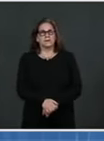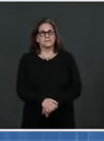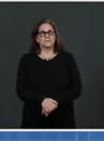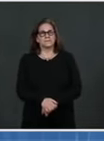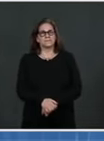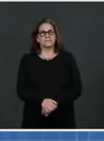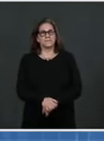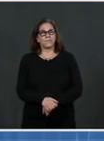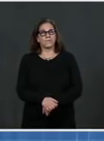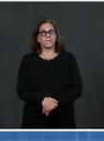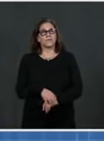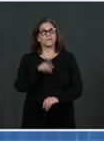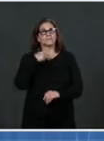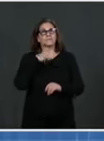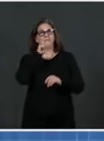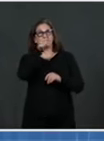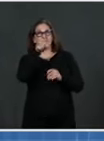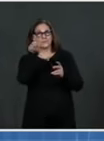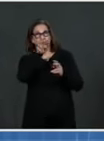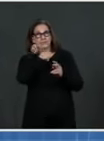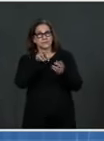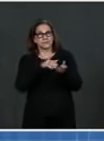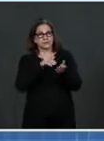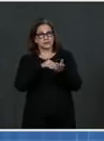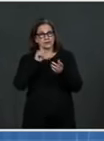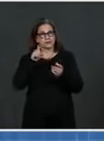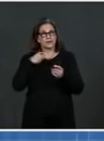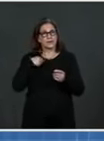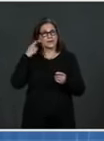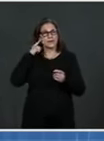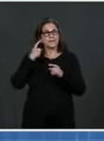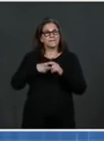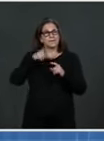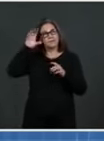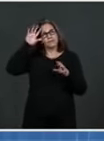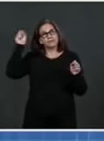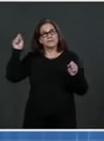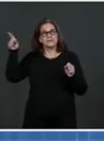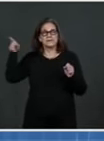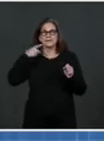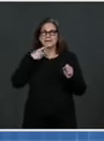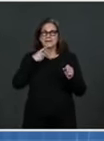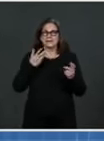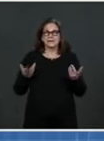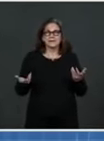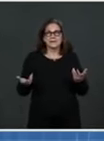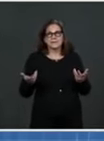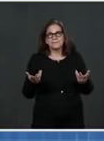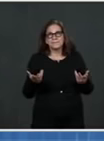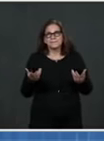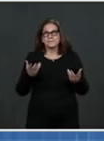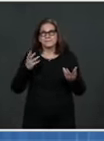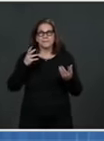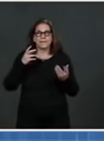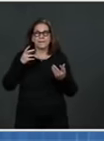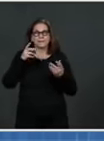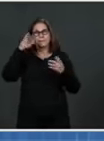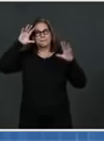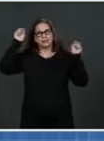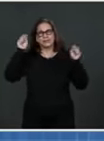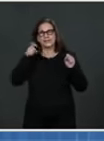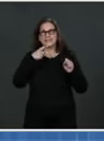the need for people to double down on these restrictions? We've heard him sort of publicly referenced, and we have not heard the president